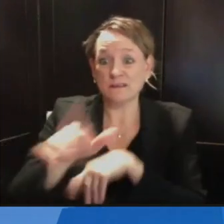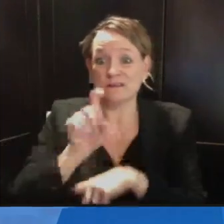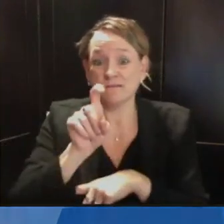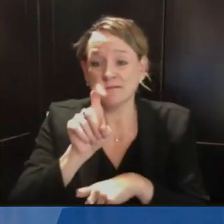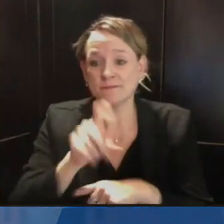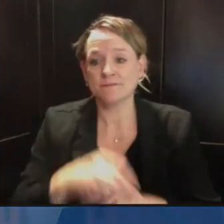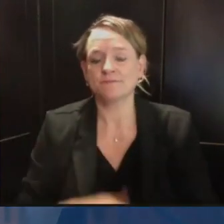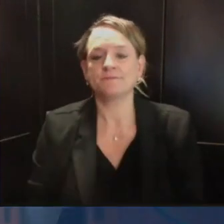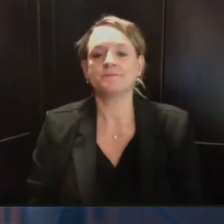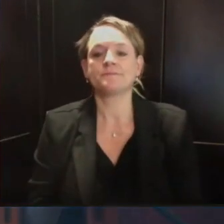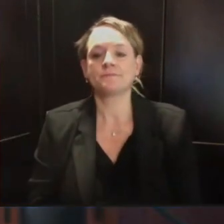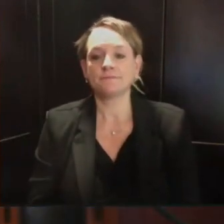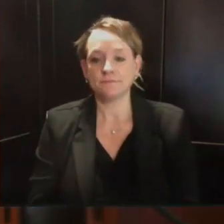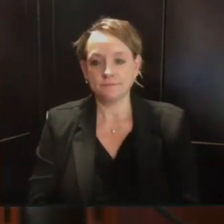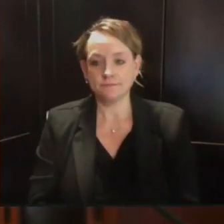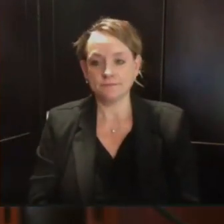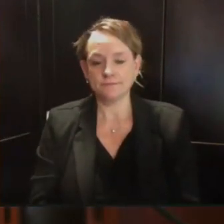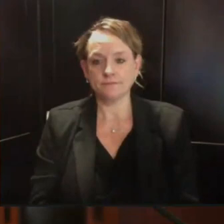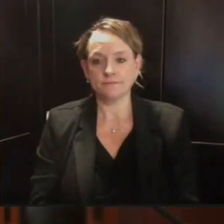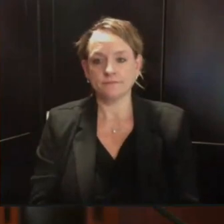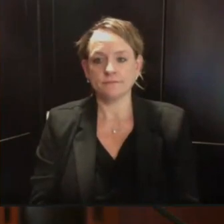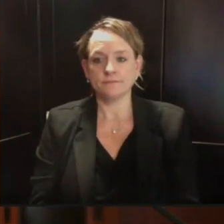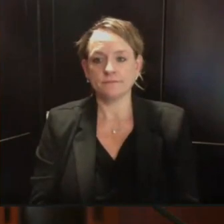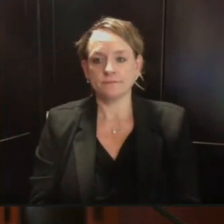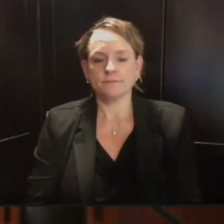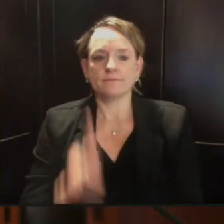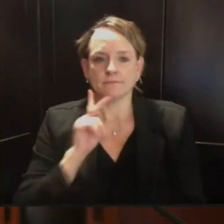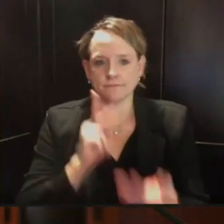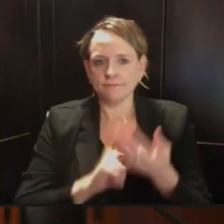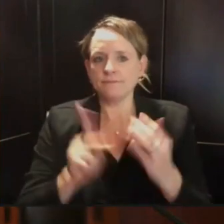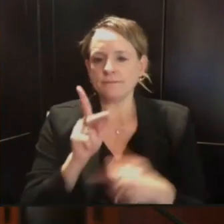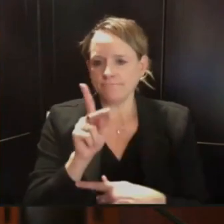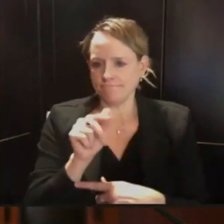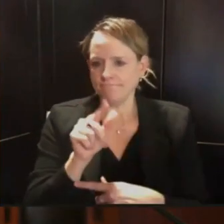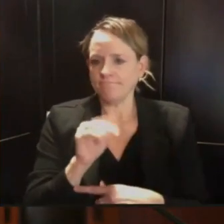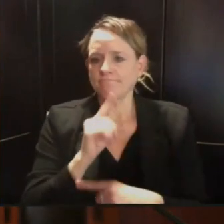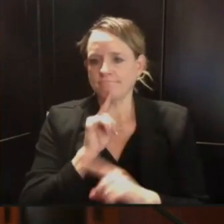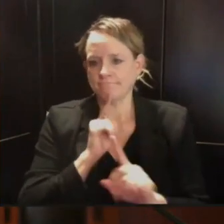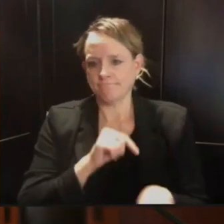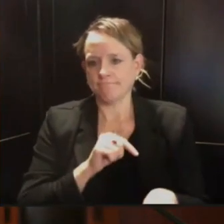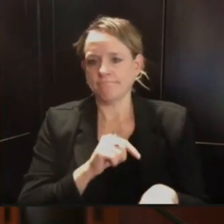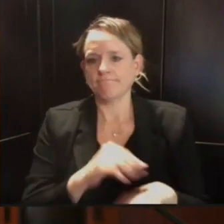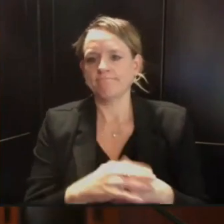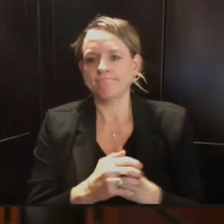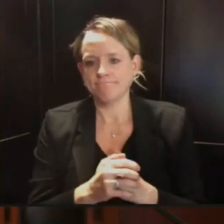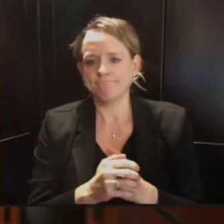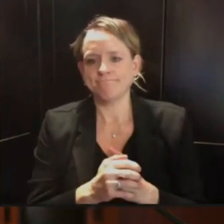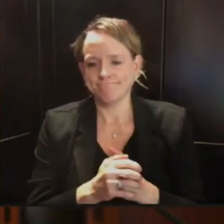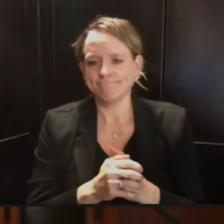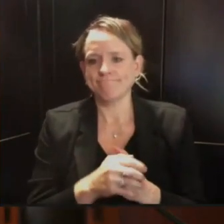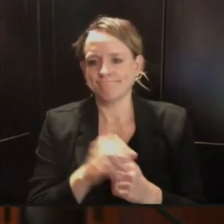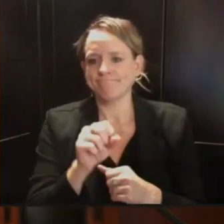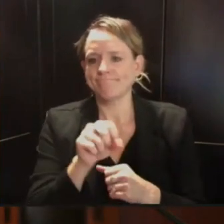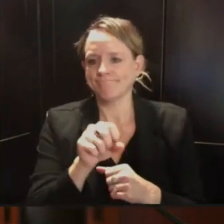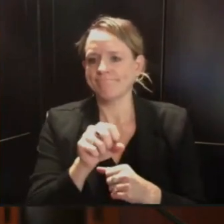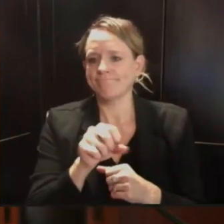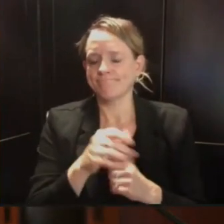are currently working with regions around the state that have